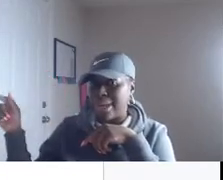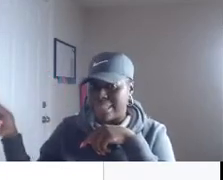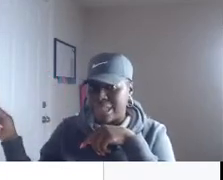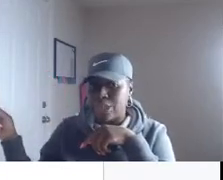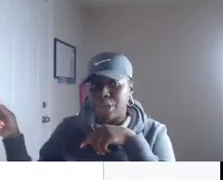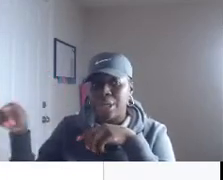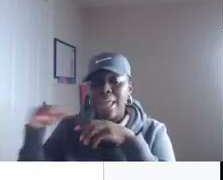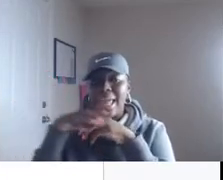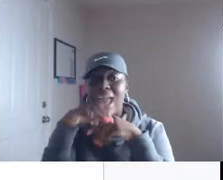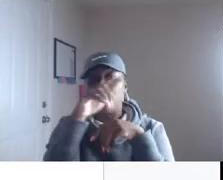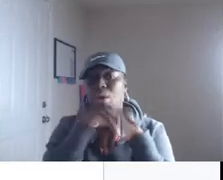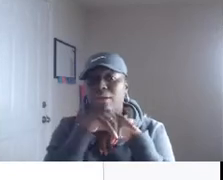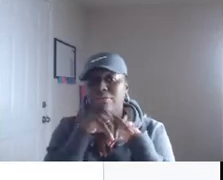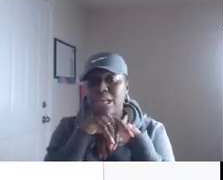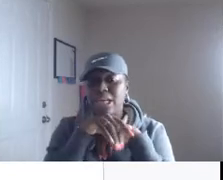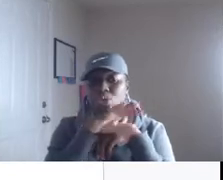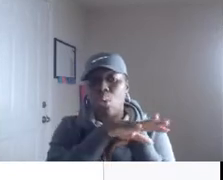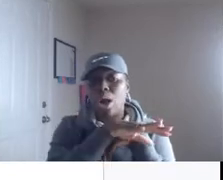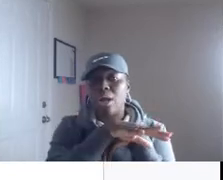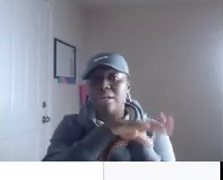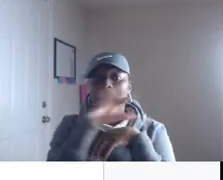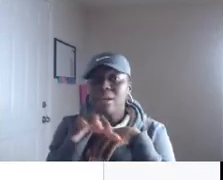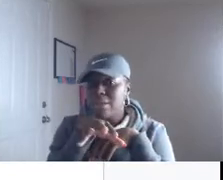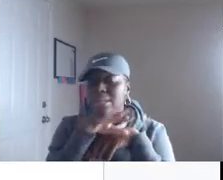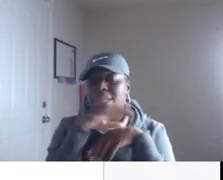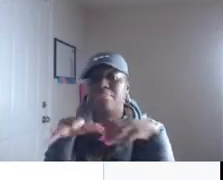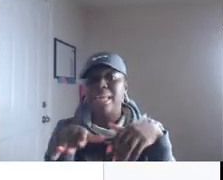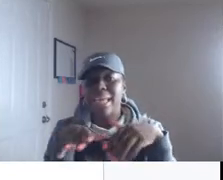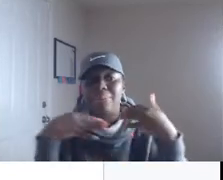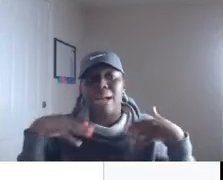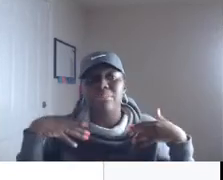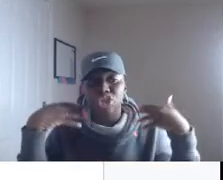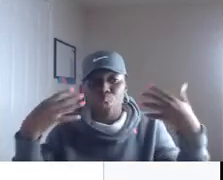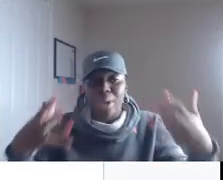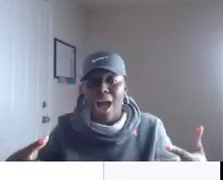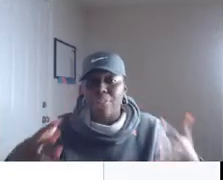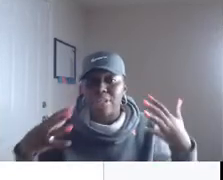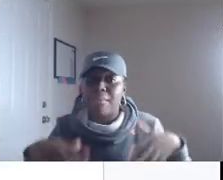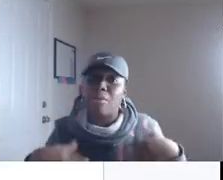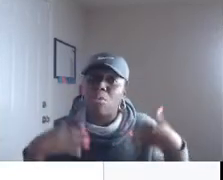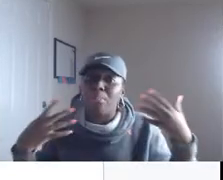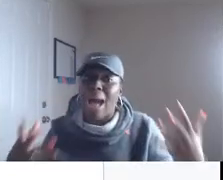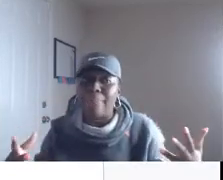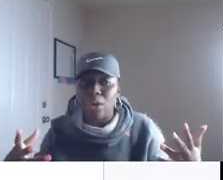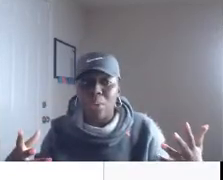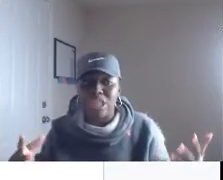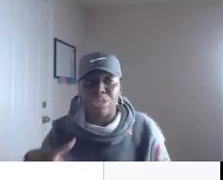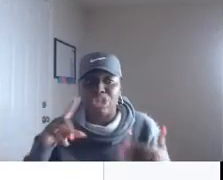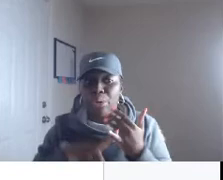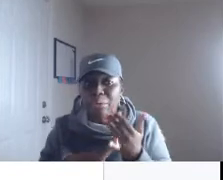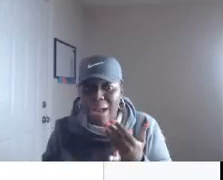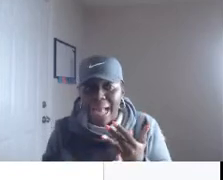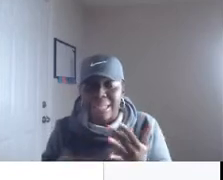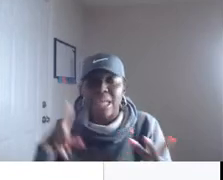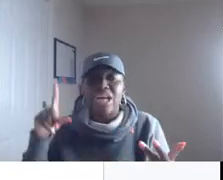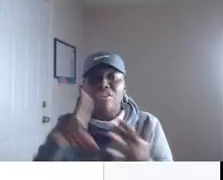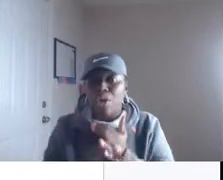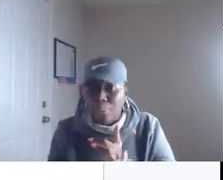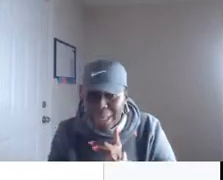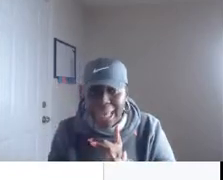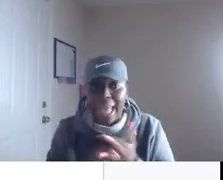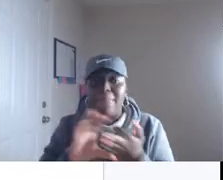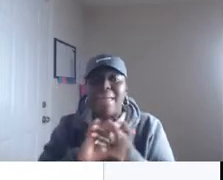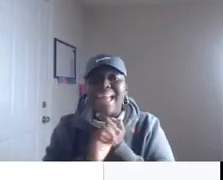your electronic signature and one of these or none of these can be it but i'm just throwing out there some of the more popular ones which is notarize